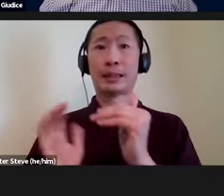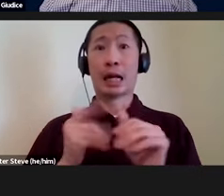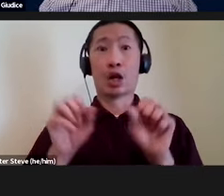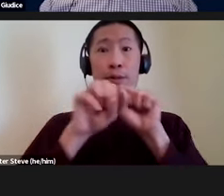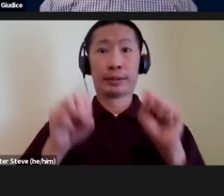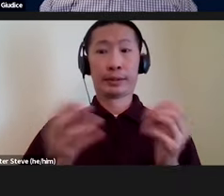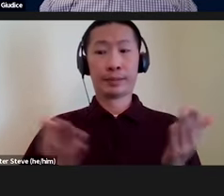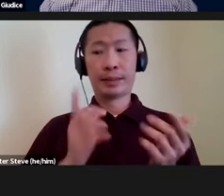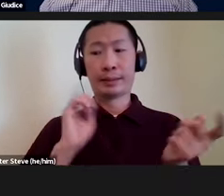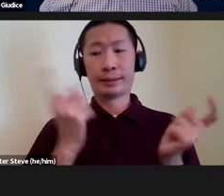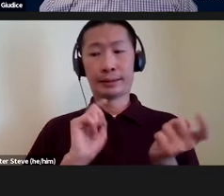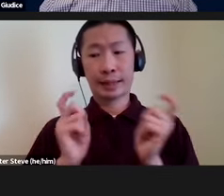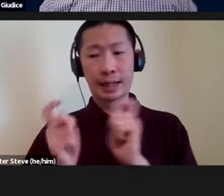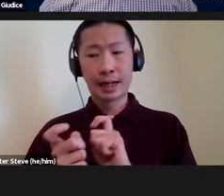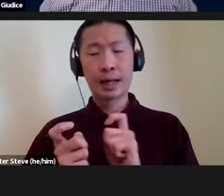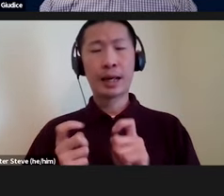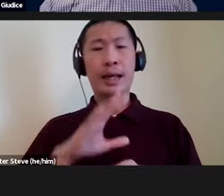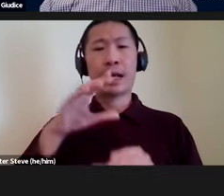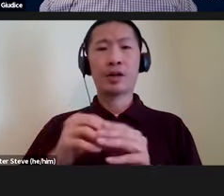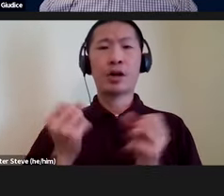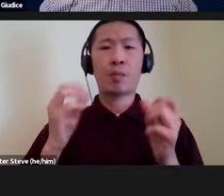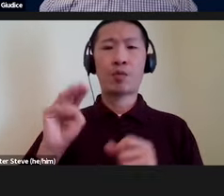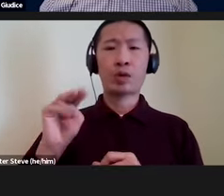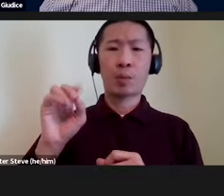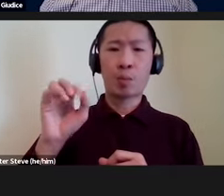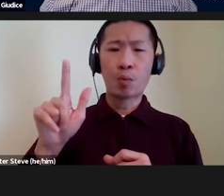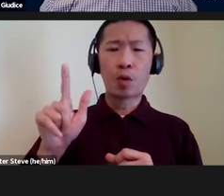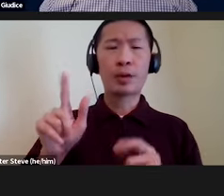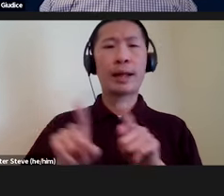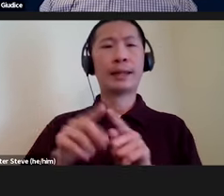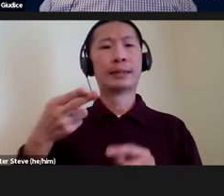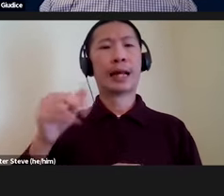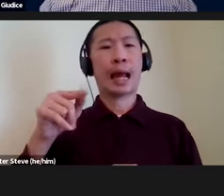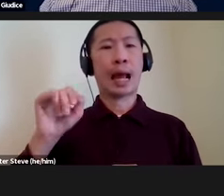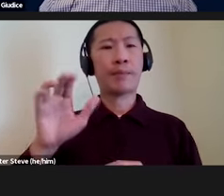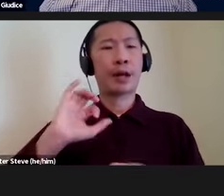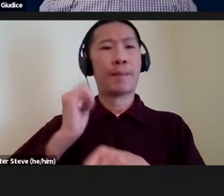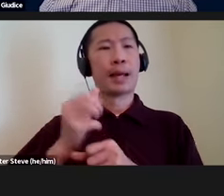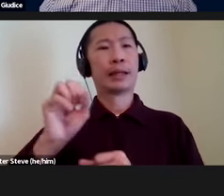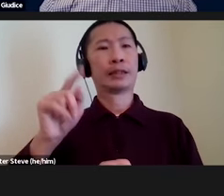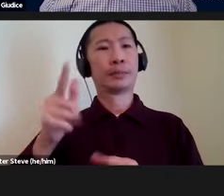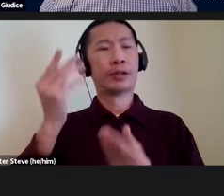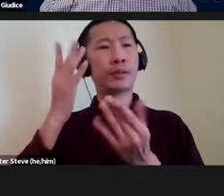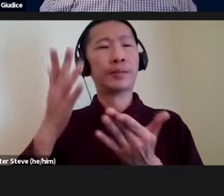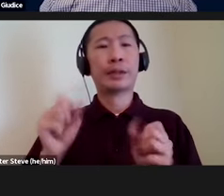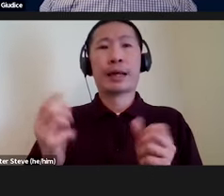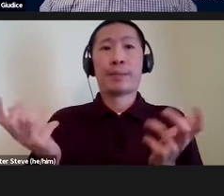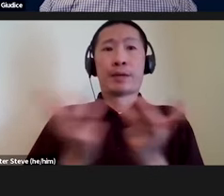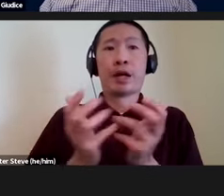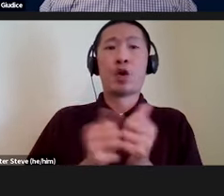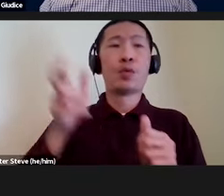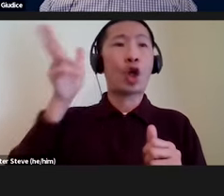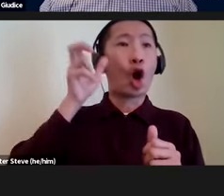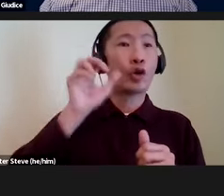here is dynamic, it's intrinsically multimodal, as the haptic-based spatial information that I was talking about feeling can be combined with auditory